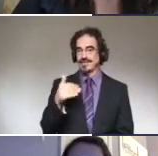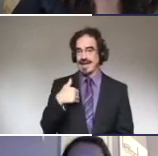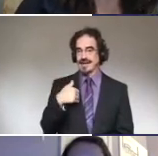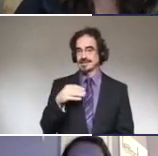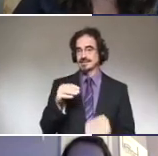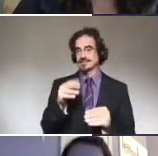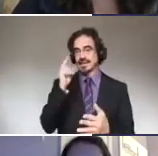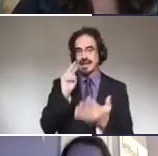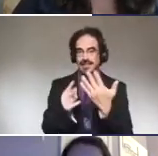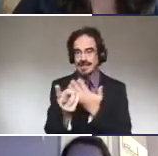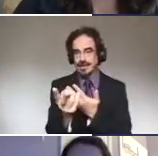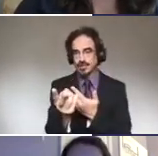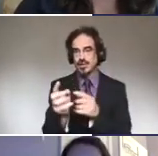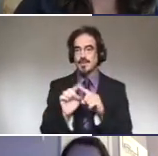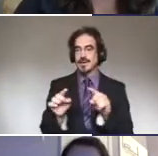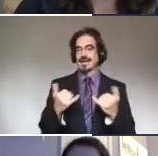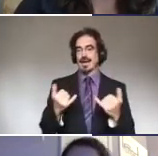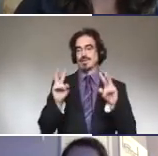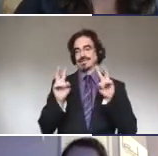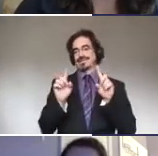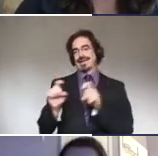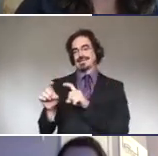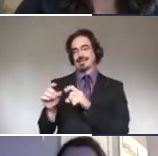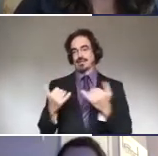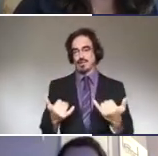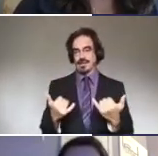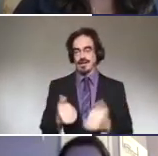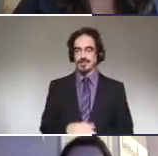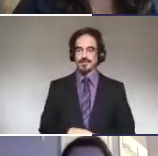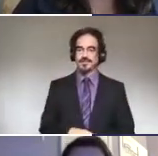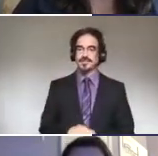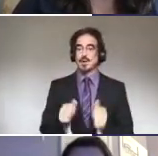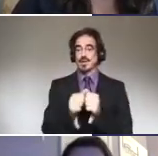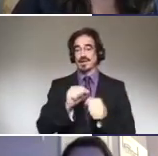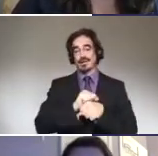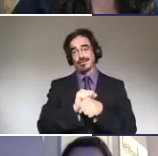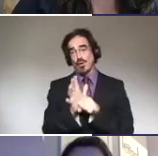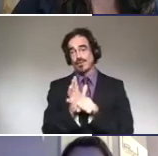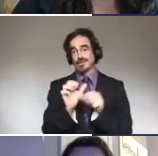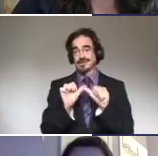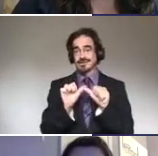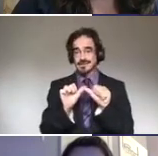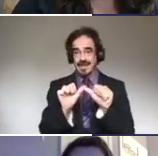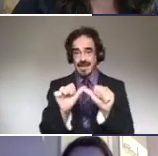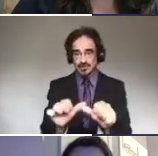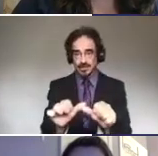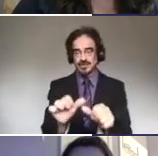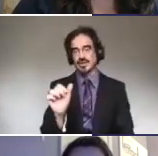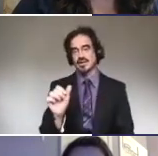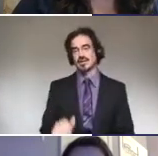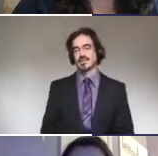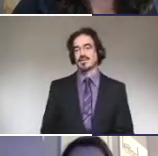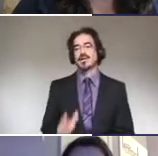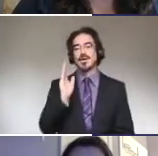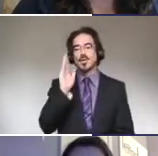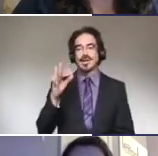but the test is in the testing stages right now. Because if this COVID stays around, it's going to be beneficial